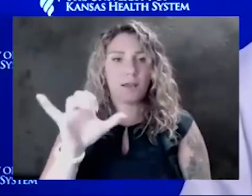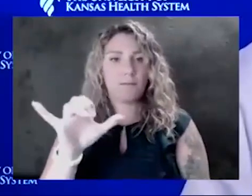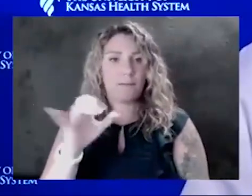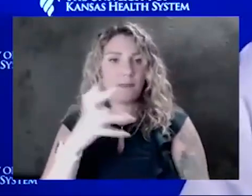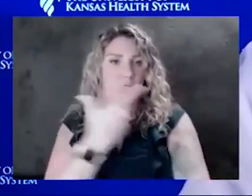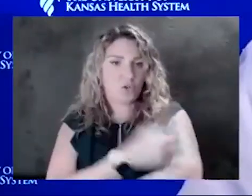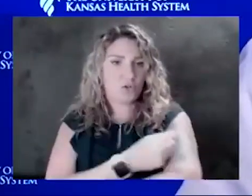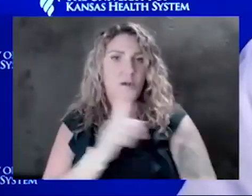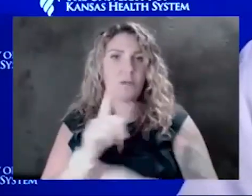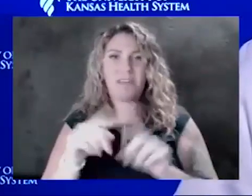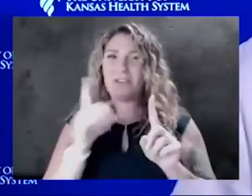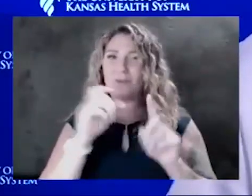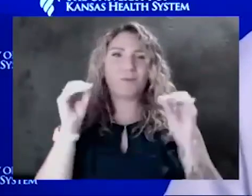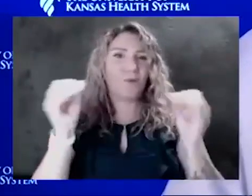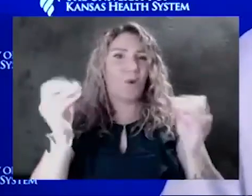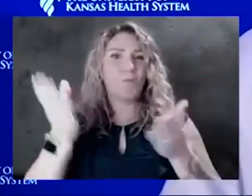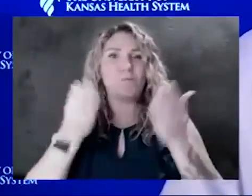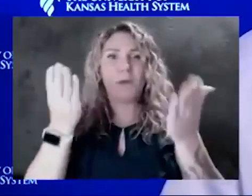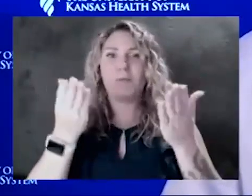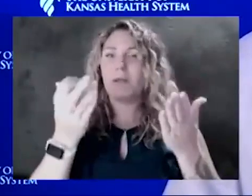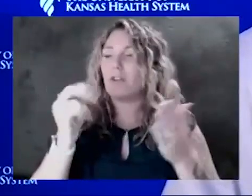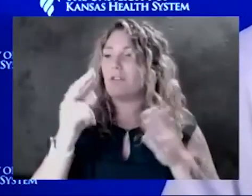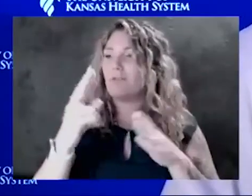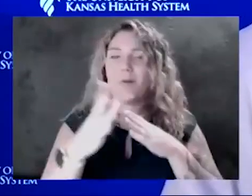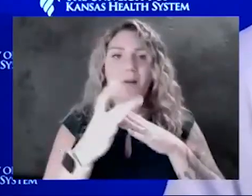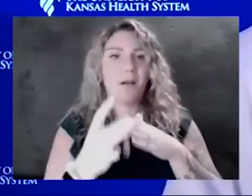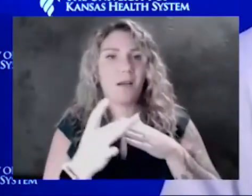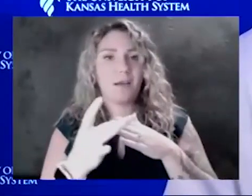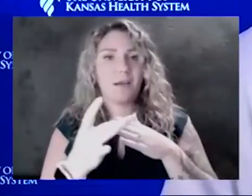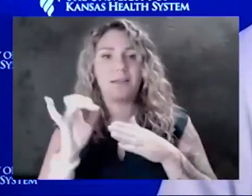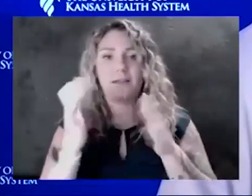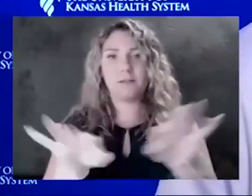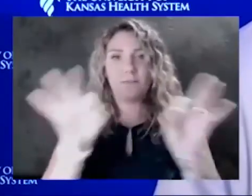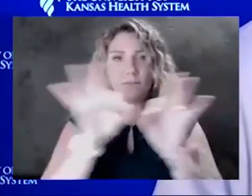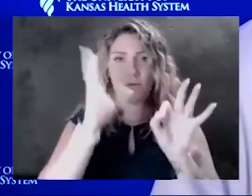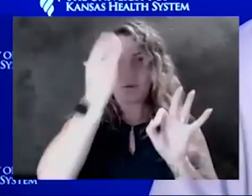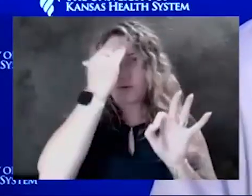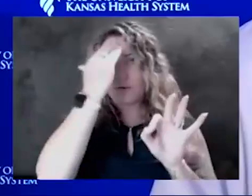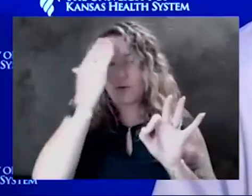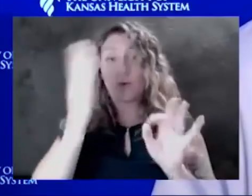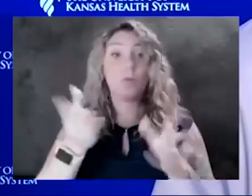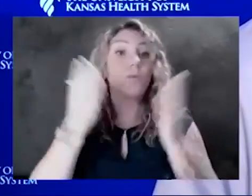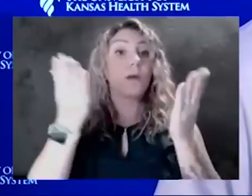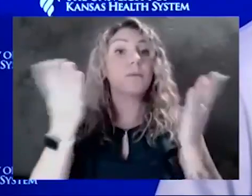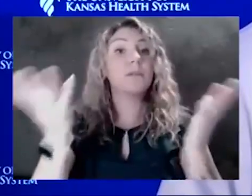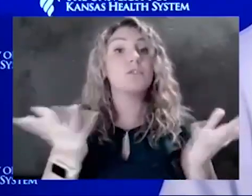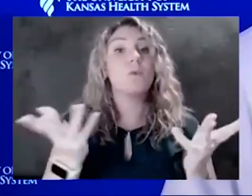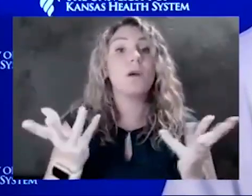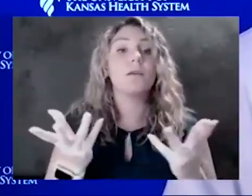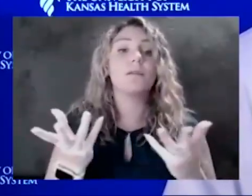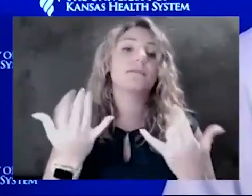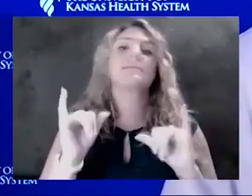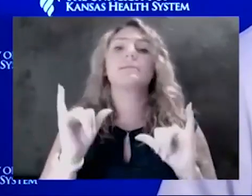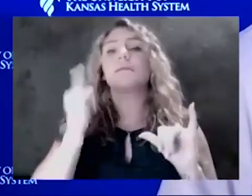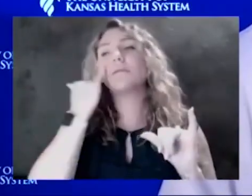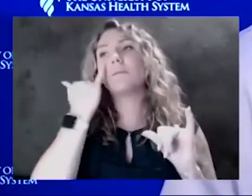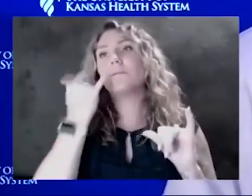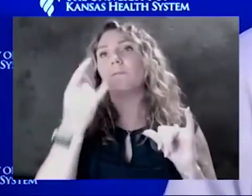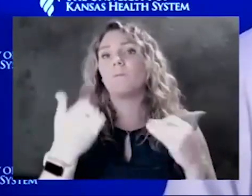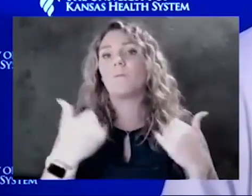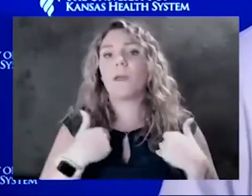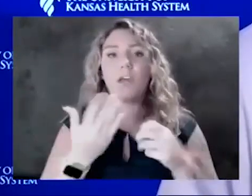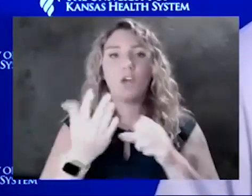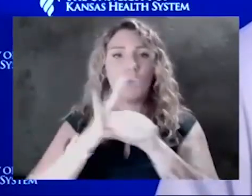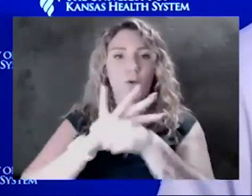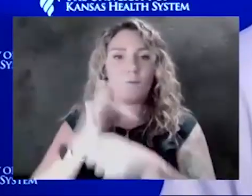guidance for that. So, I think that's important to note. The recommendation is to still, even if you've ever had COVID-19, to